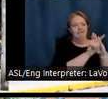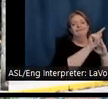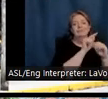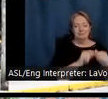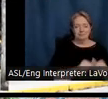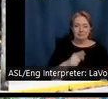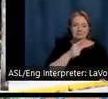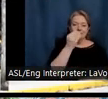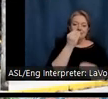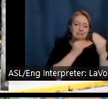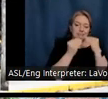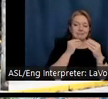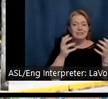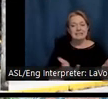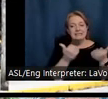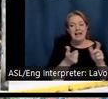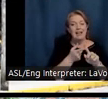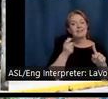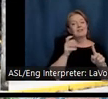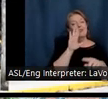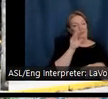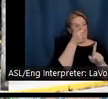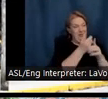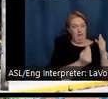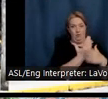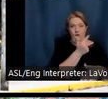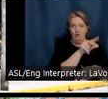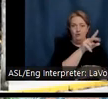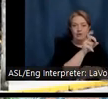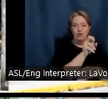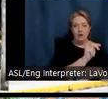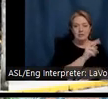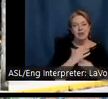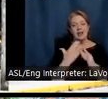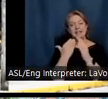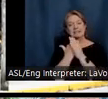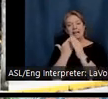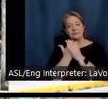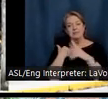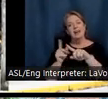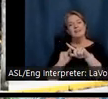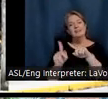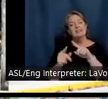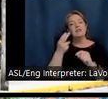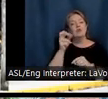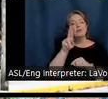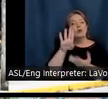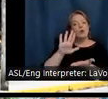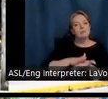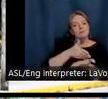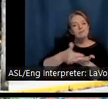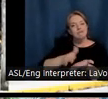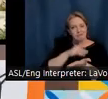you can dine on salads made from garden produce and sandwiches featuring herbal spreads made on premise.